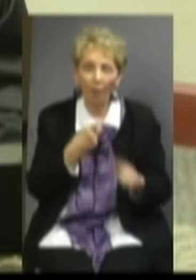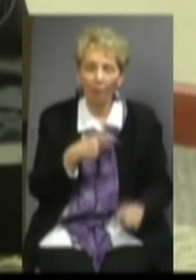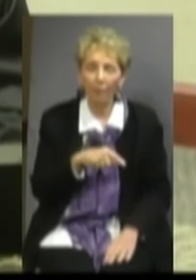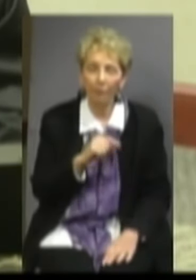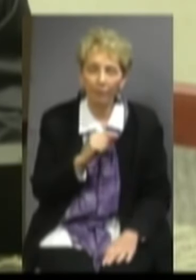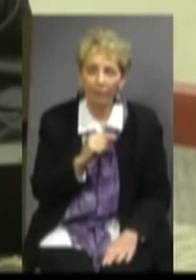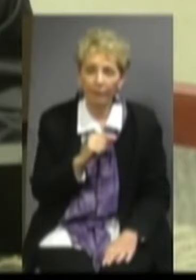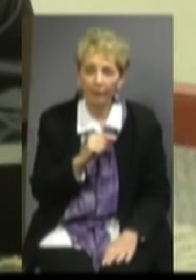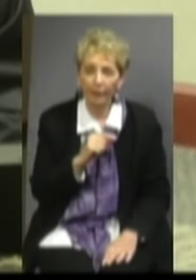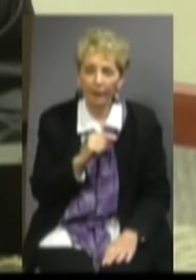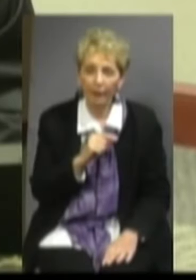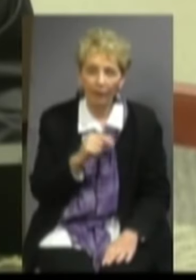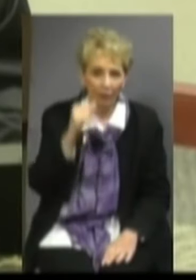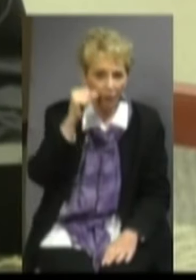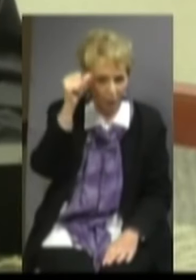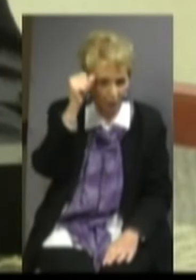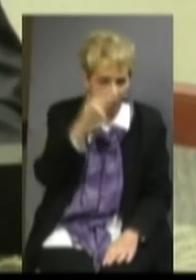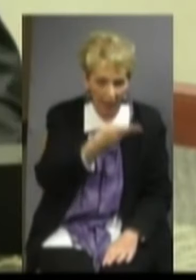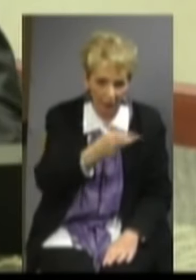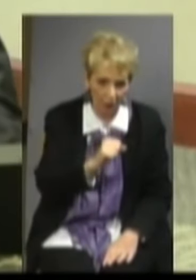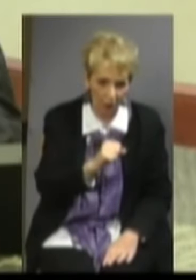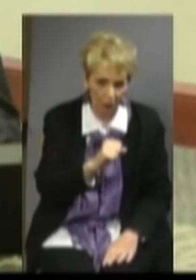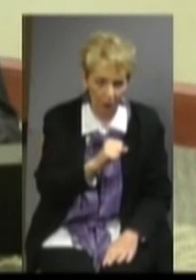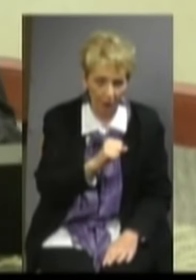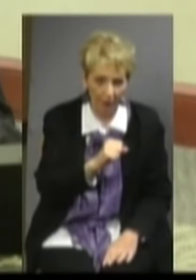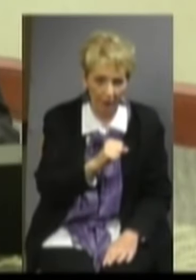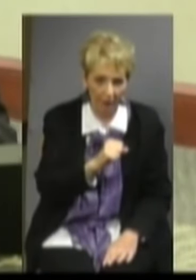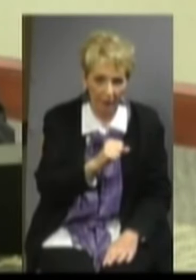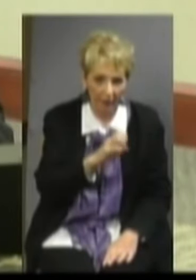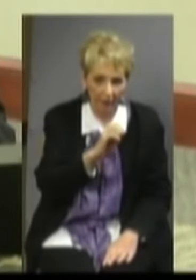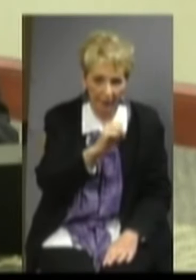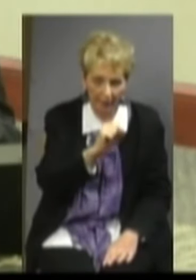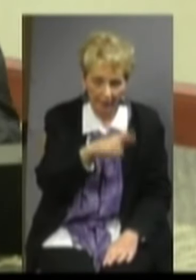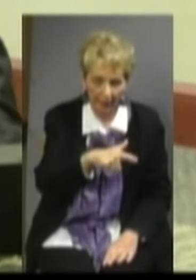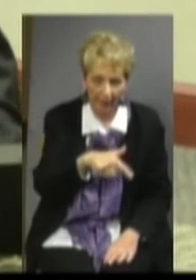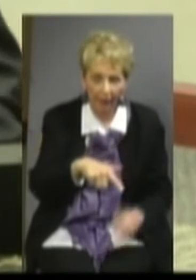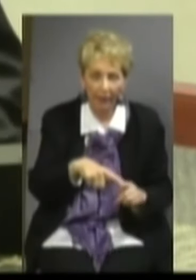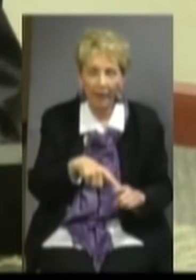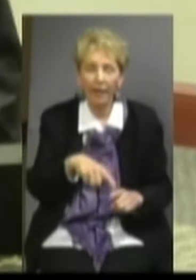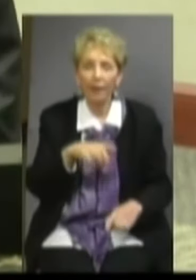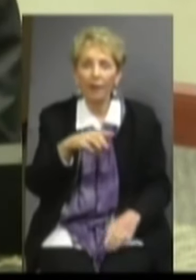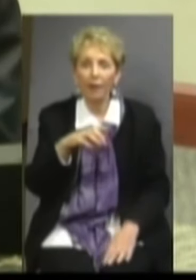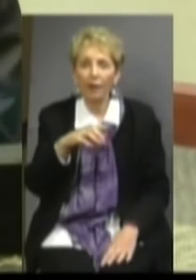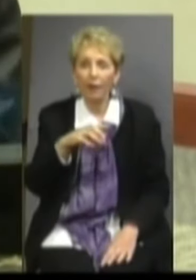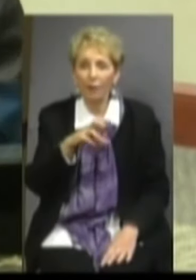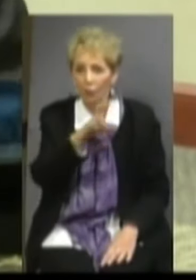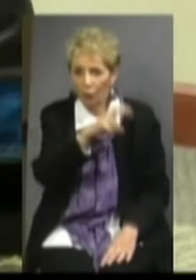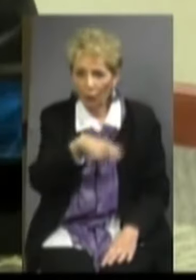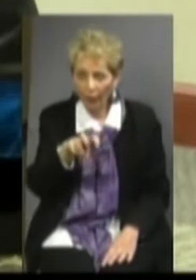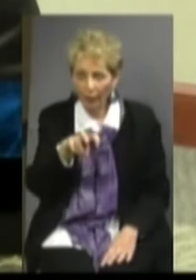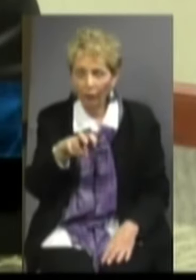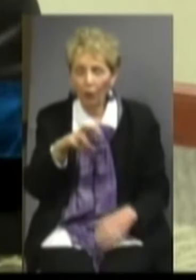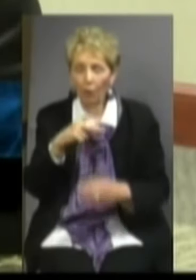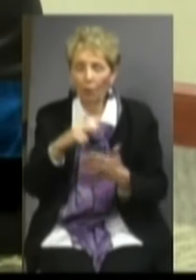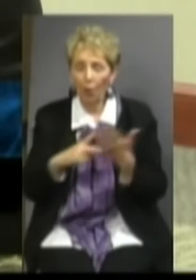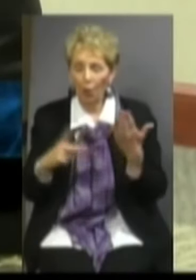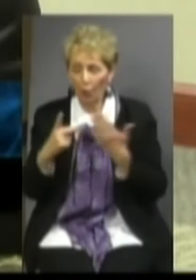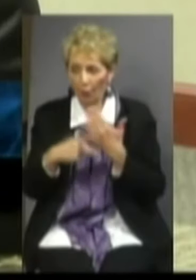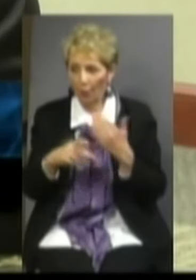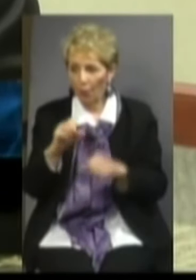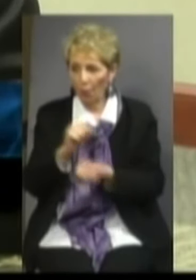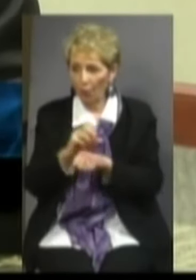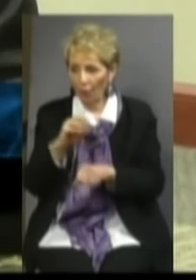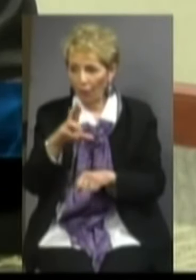adult high school to ESL, English as a Second Language, to transfer programs to workforce-directed programs.